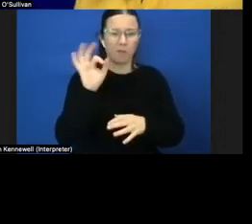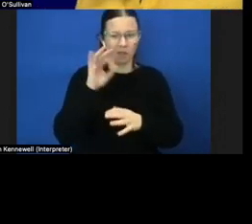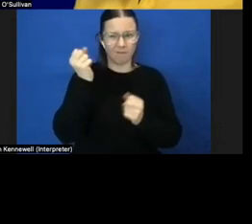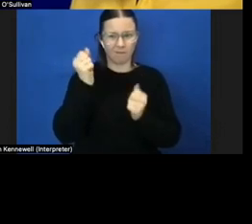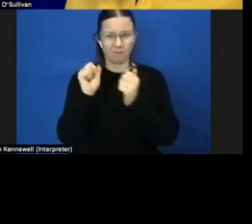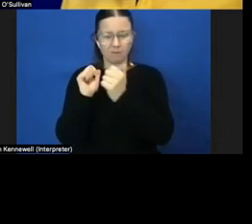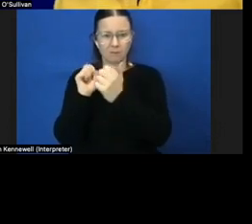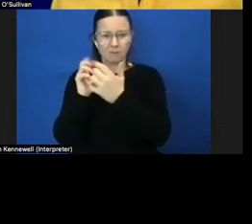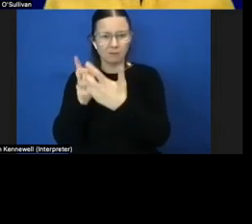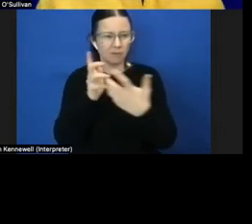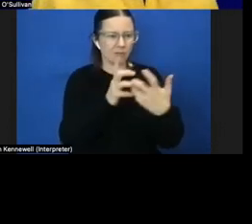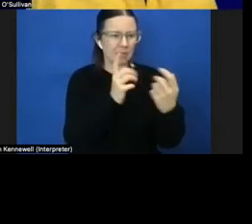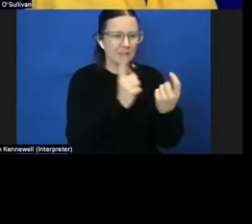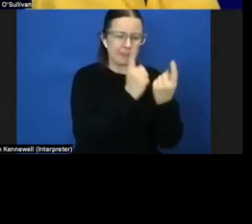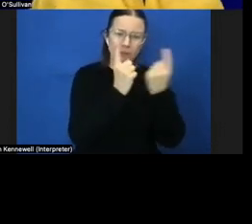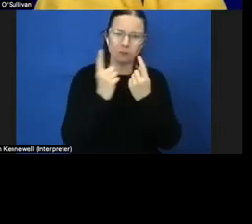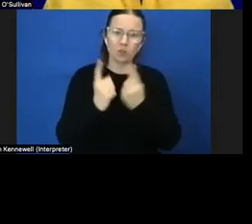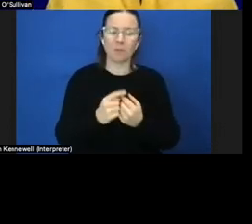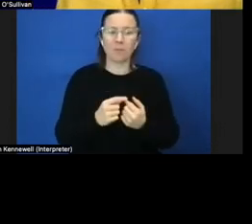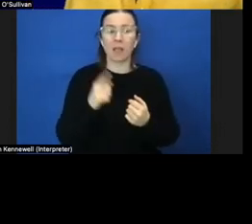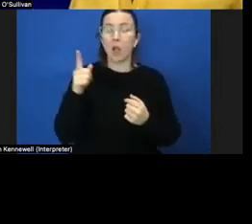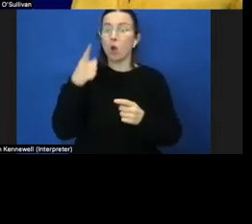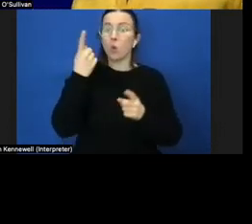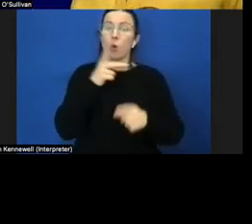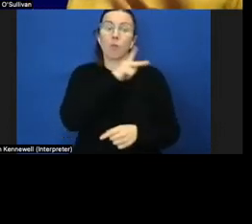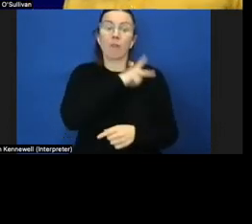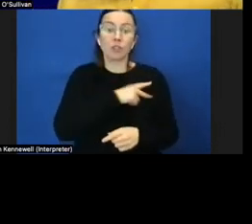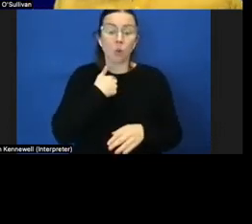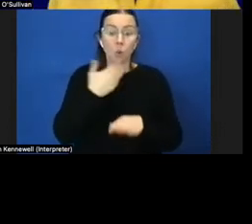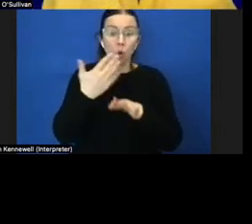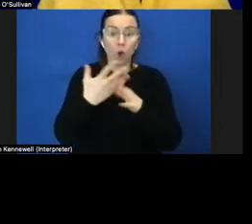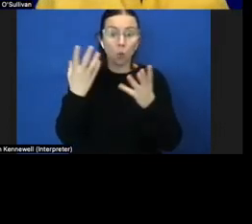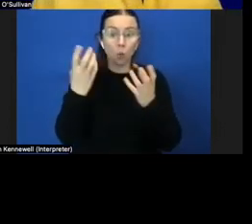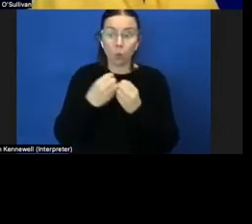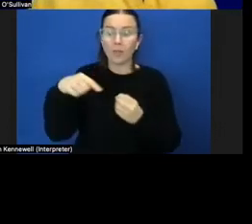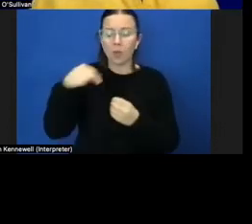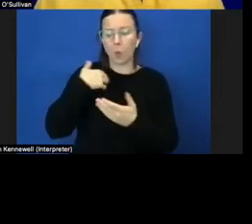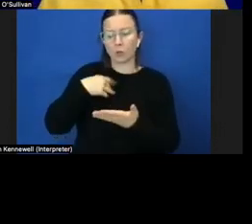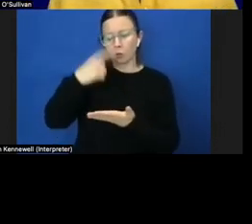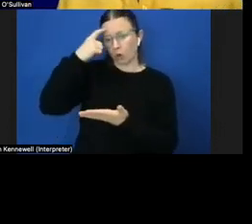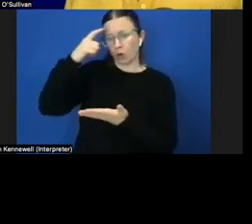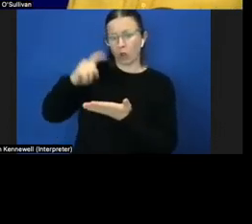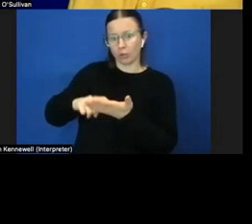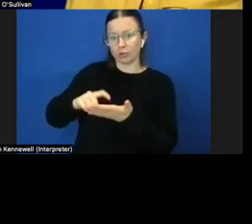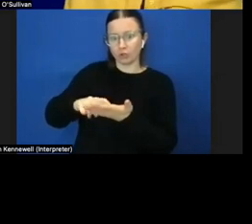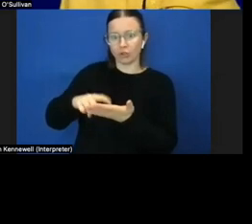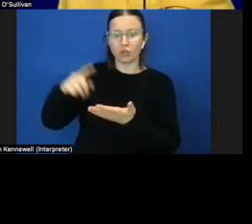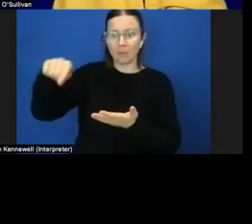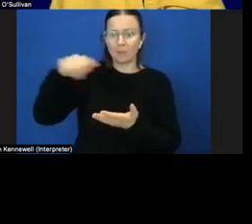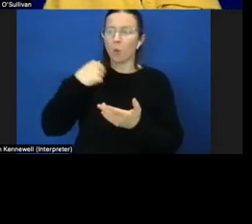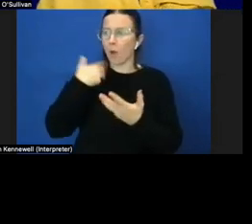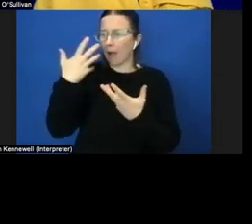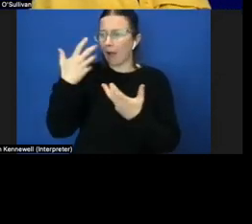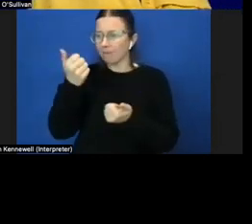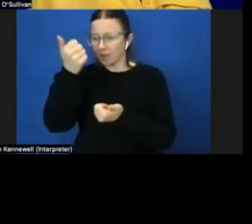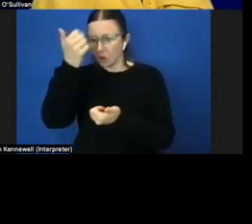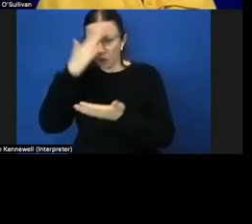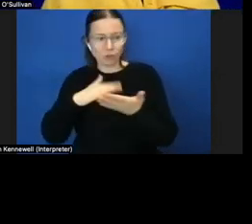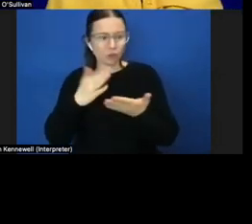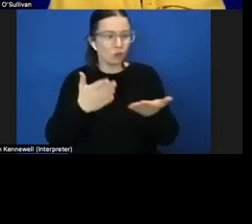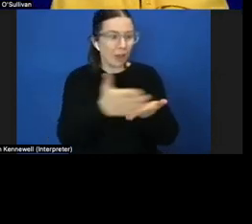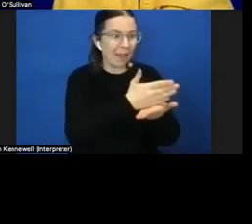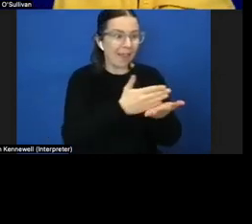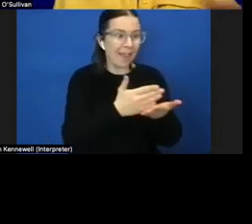whom i know in this room and have worked with and all the knowledge that i have got from them and that we share together so